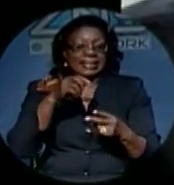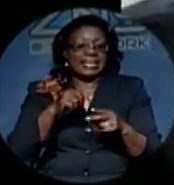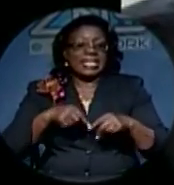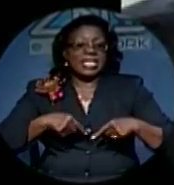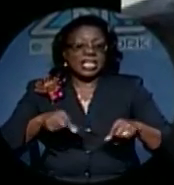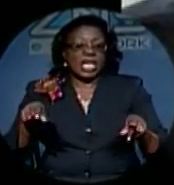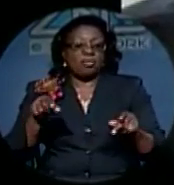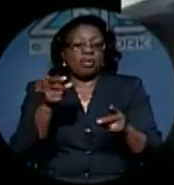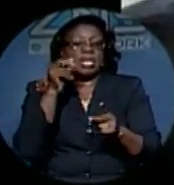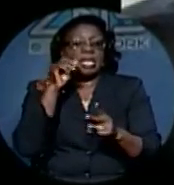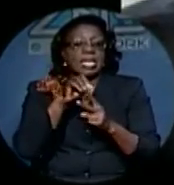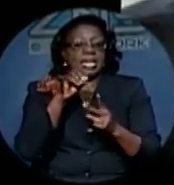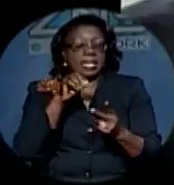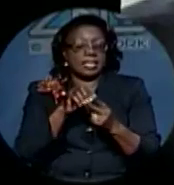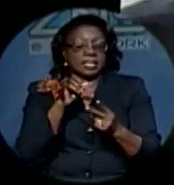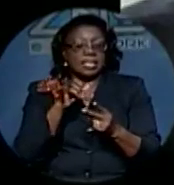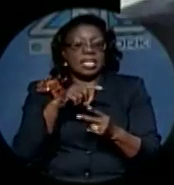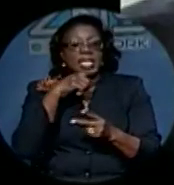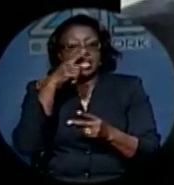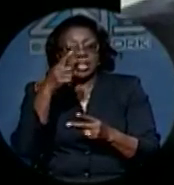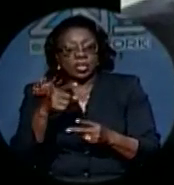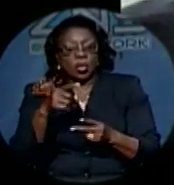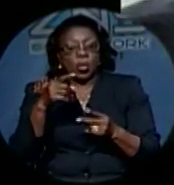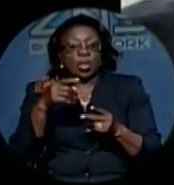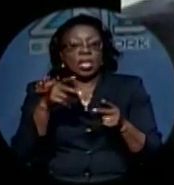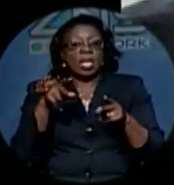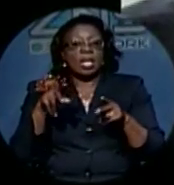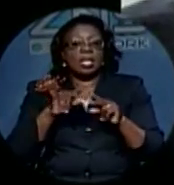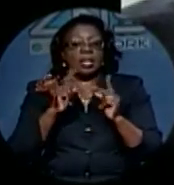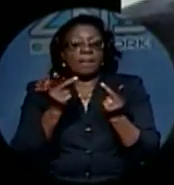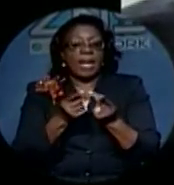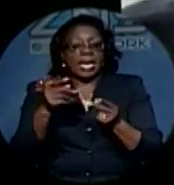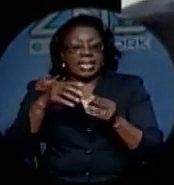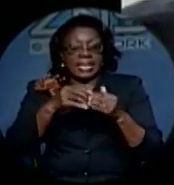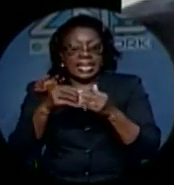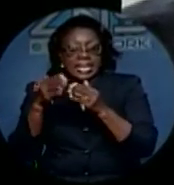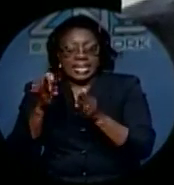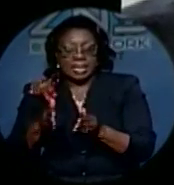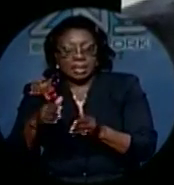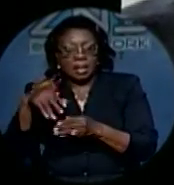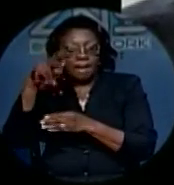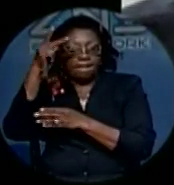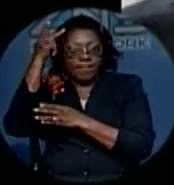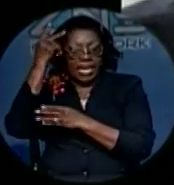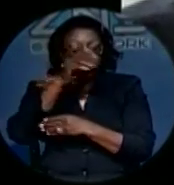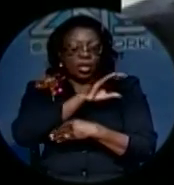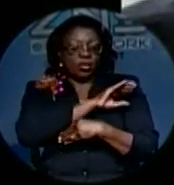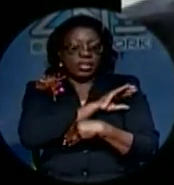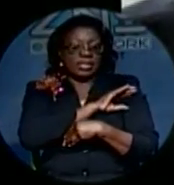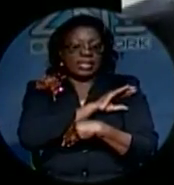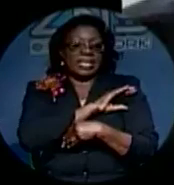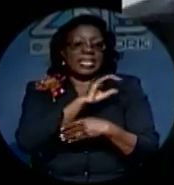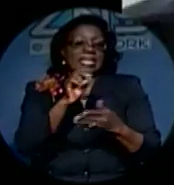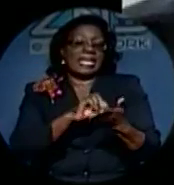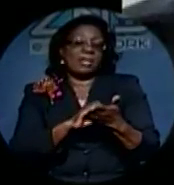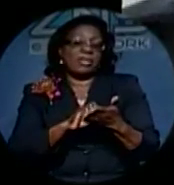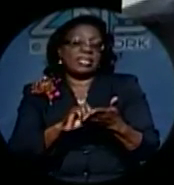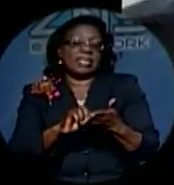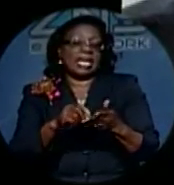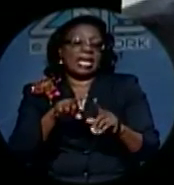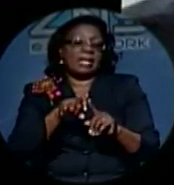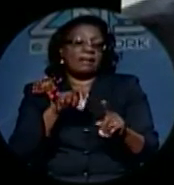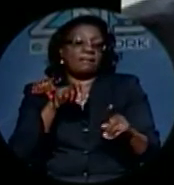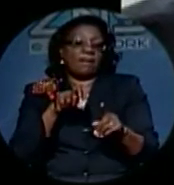irreversible, and he has informed party leader Perry Christie and the relevant councils of the party. Peete explained that the decision comes after